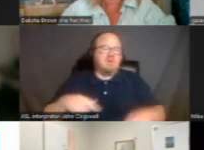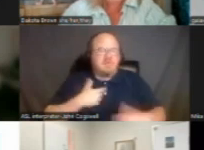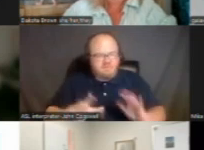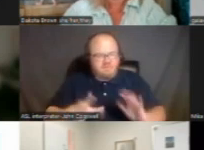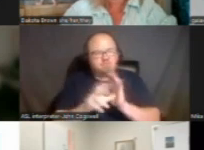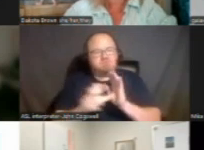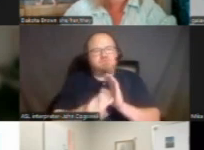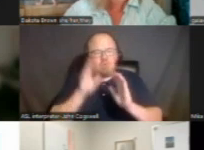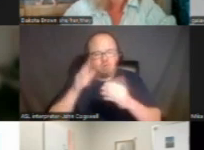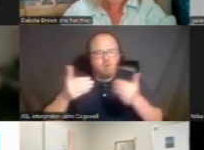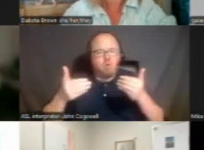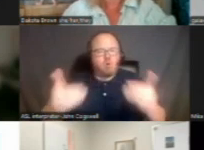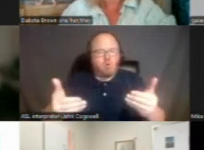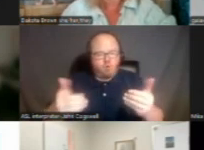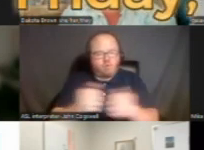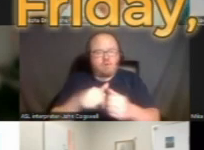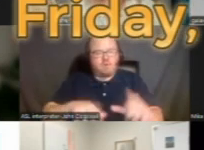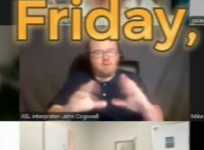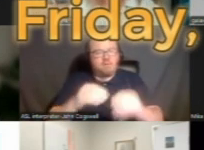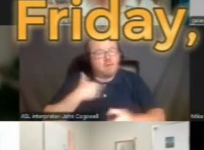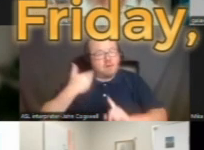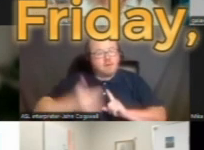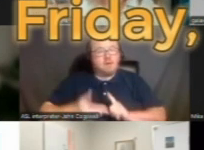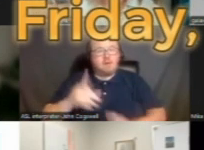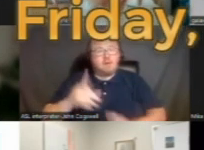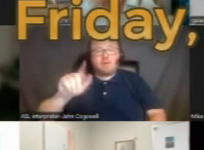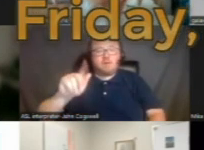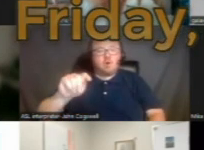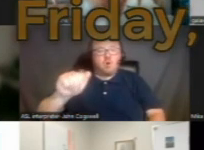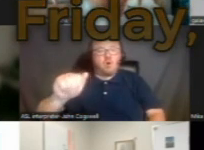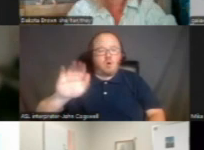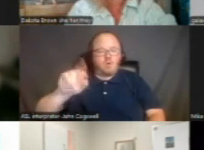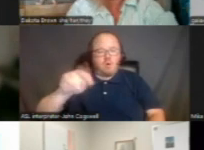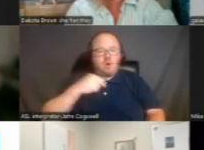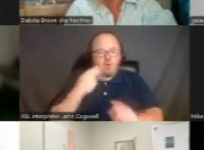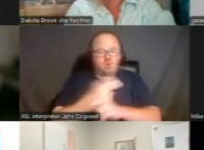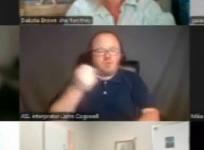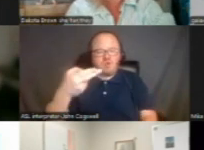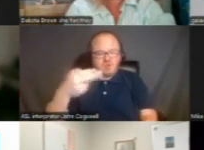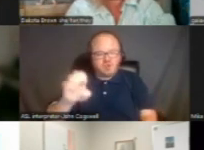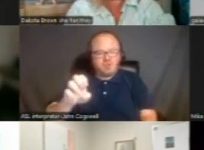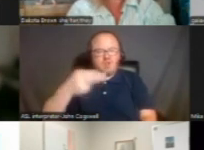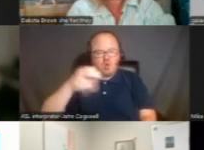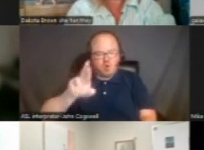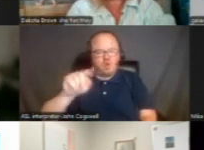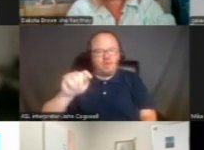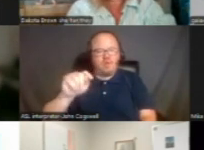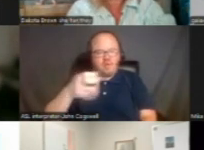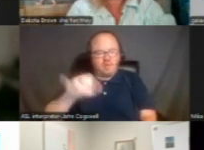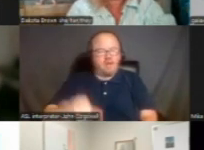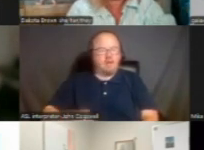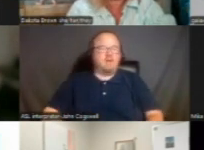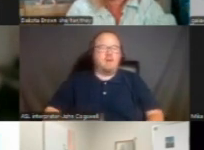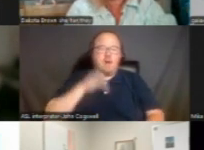I'm going to call this meeting to order. My name is Dakota Brown. I use she, her, they pronouns and I identify